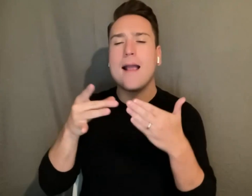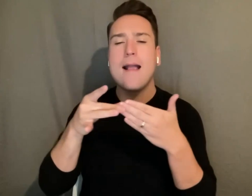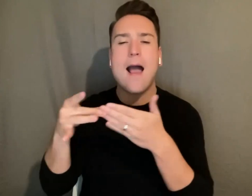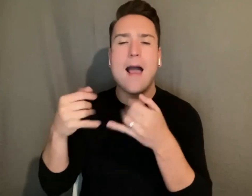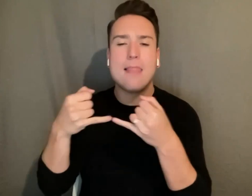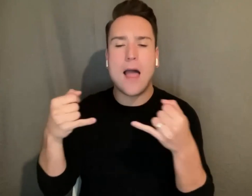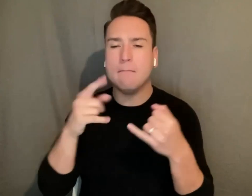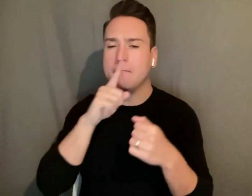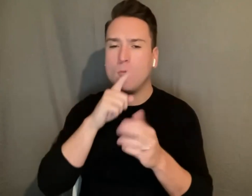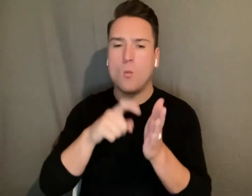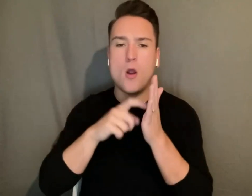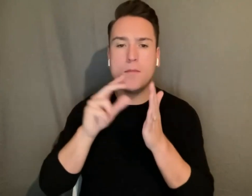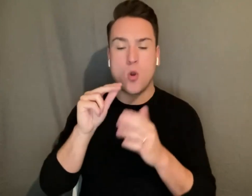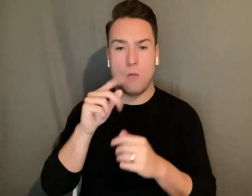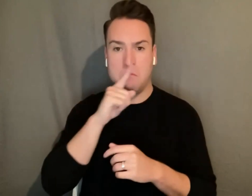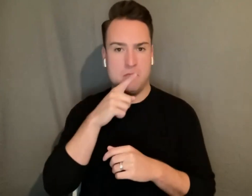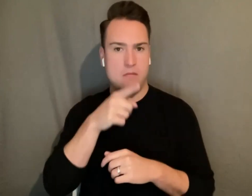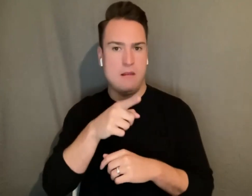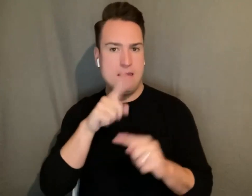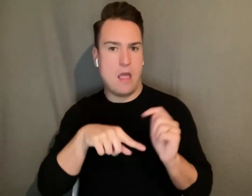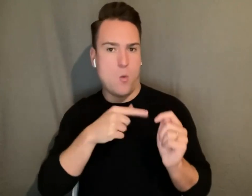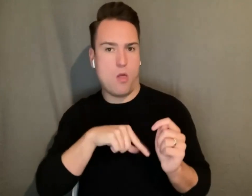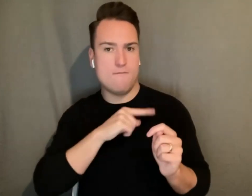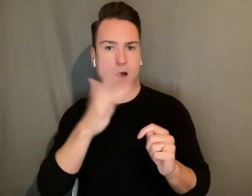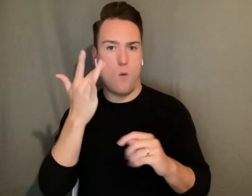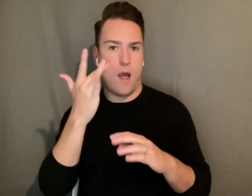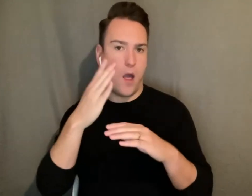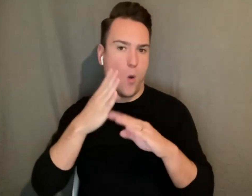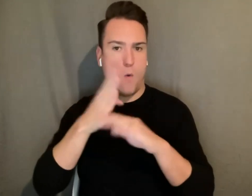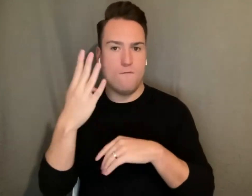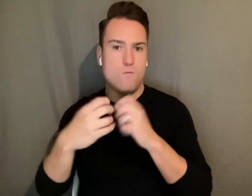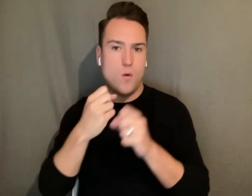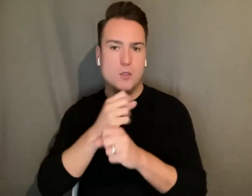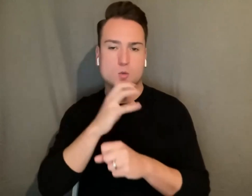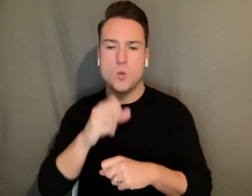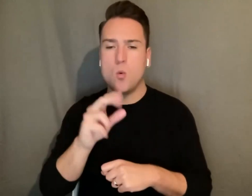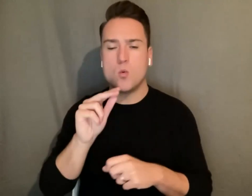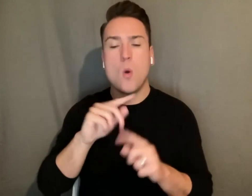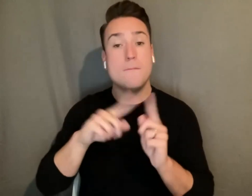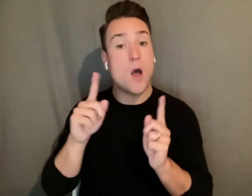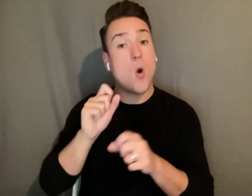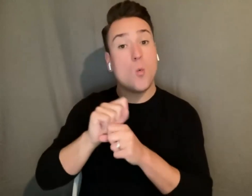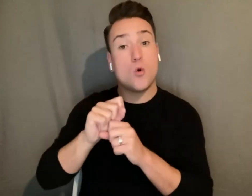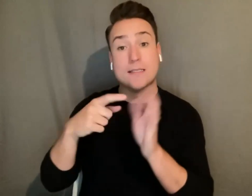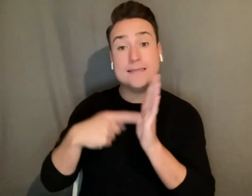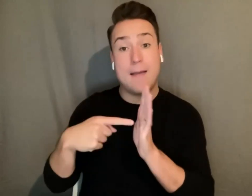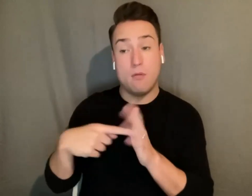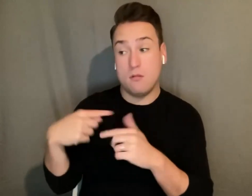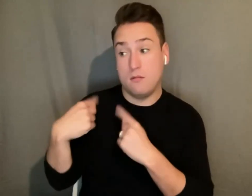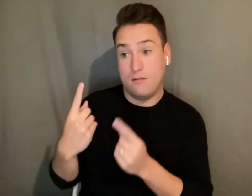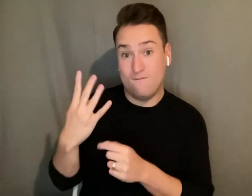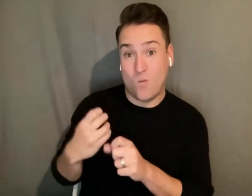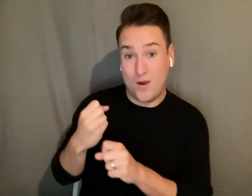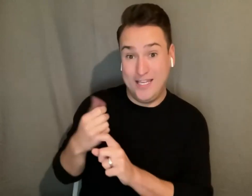your work sample is ineligible because it's more than four years old. We will say that work samples from within the last four